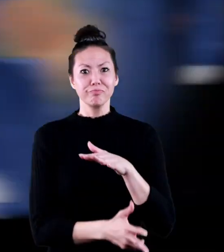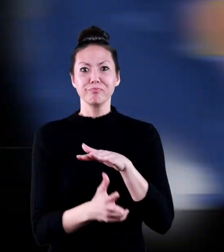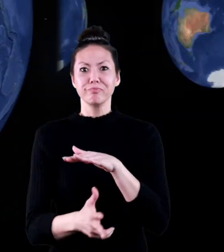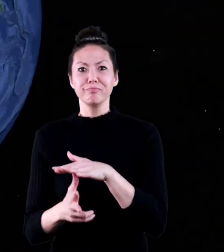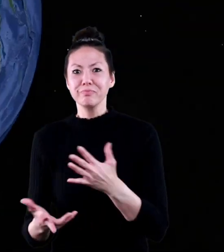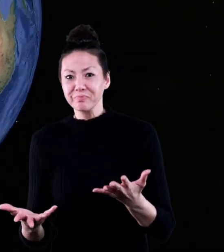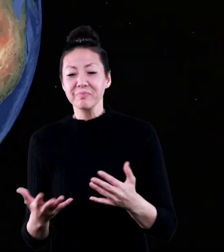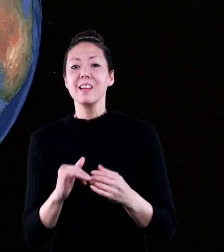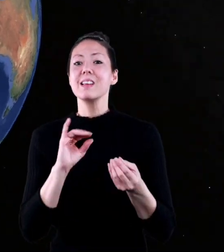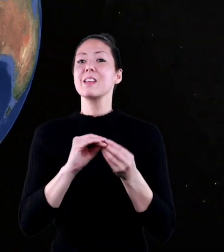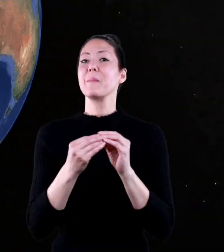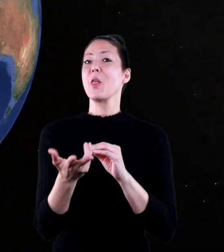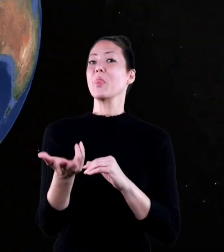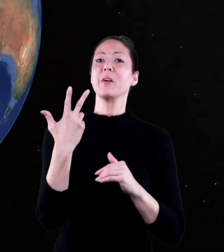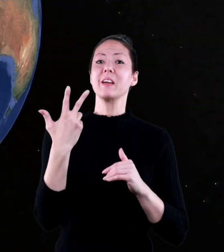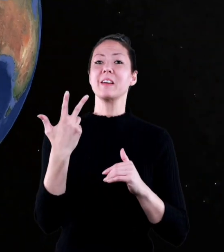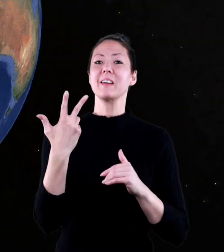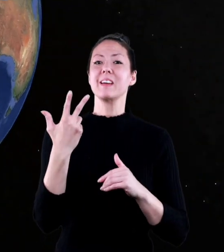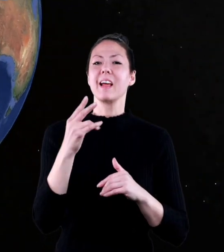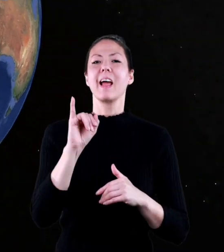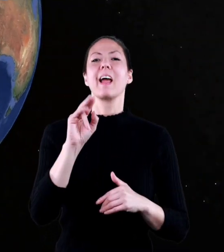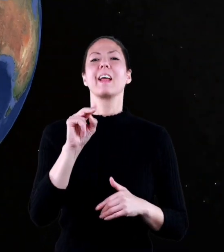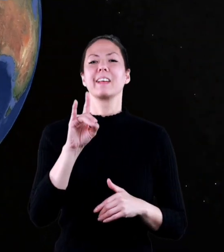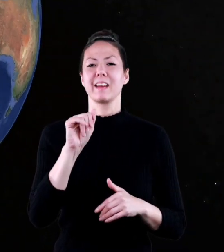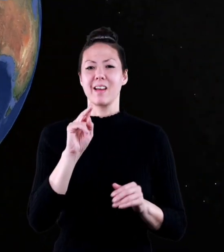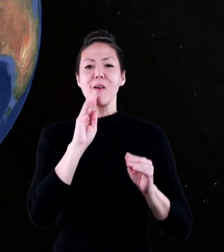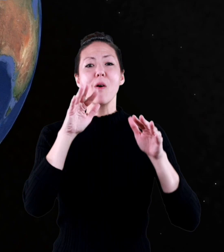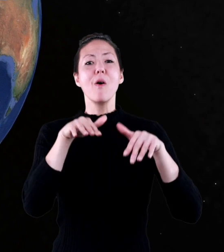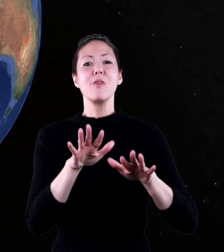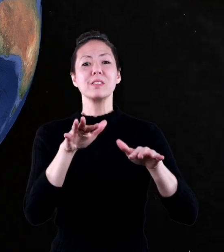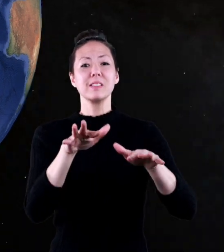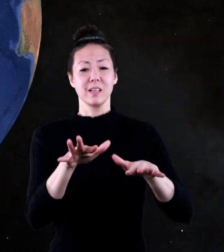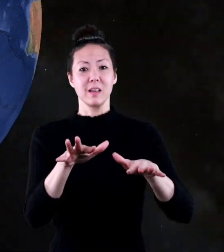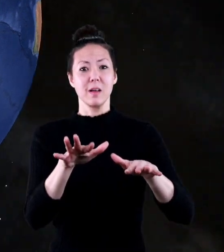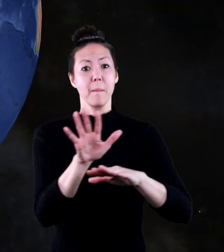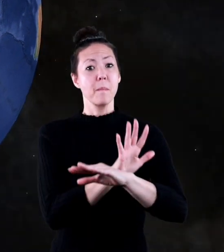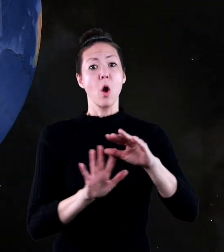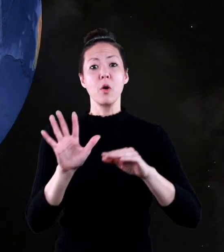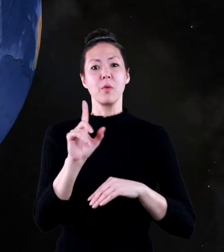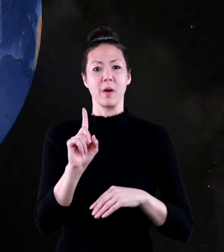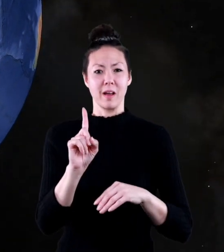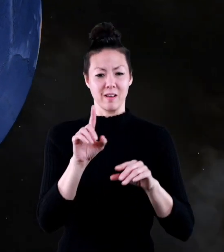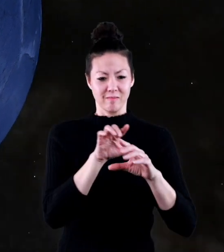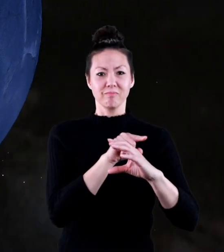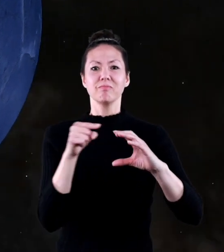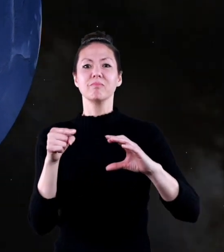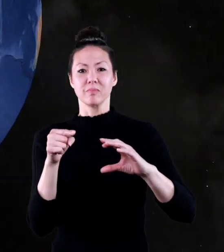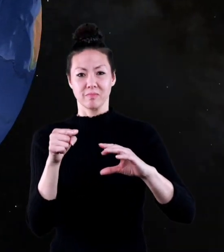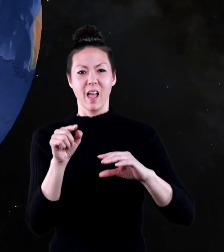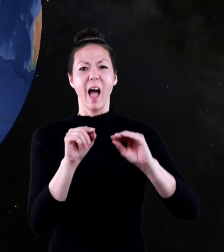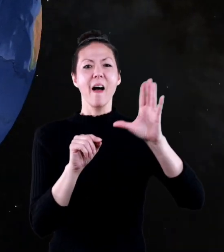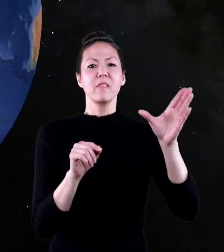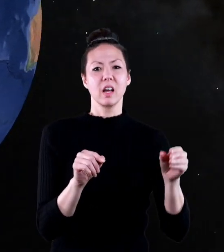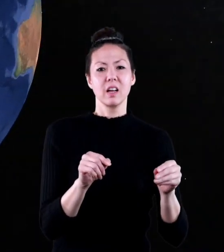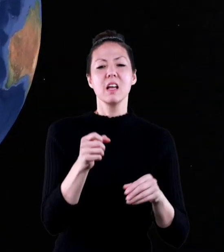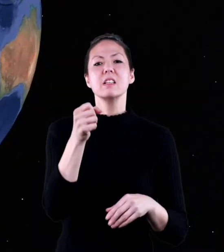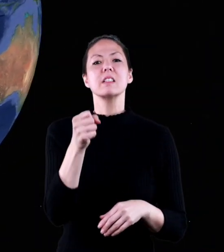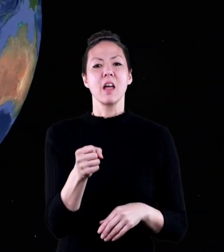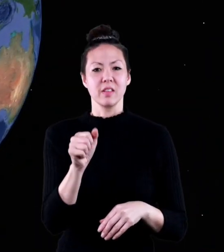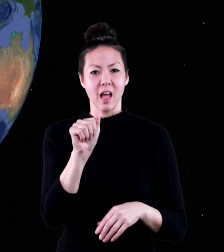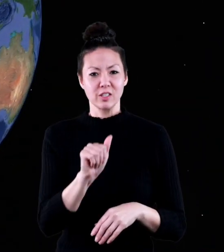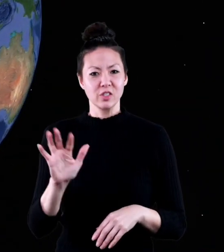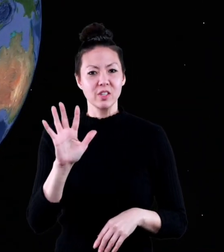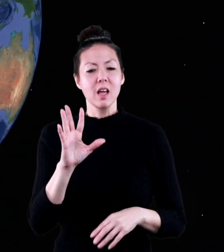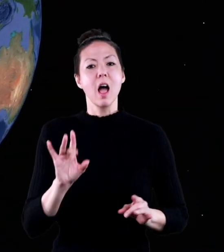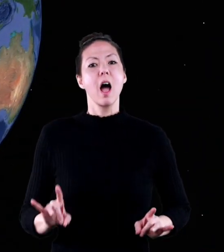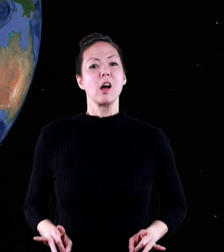found. Ocean number three, the Indian Ocean. The boundaries of the Indian Ocean are Africa, Southern